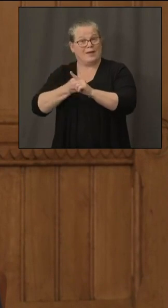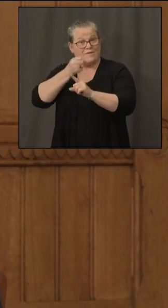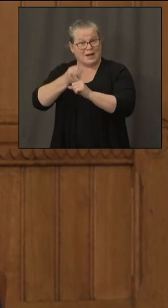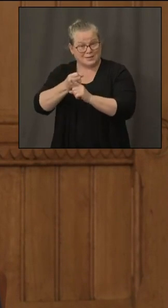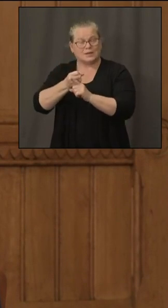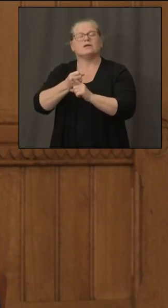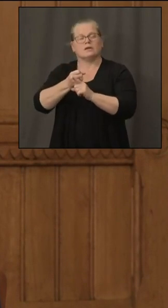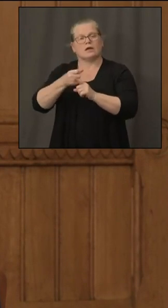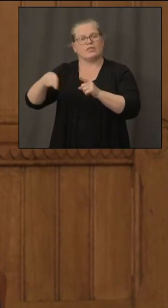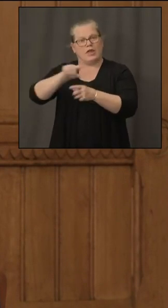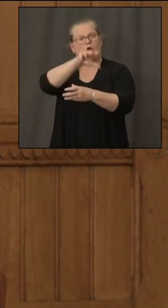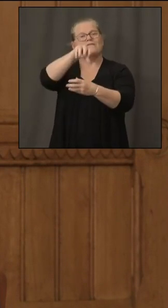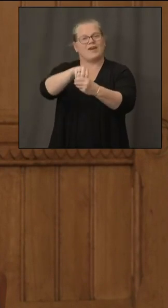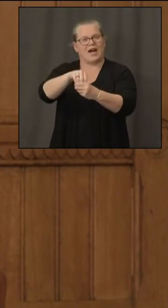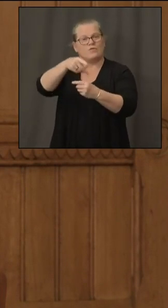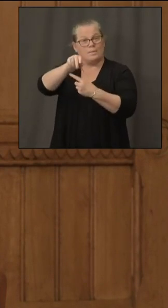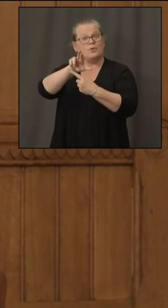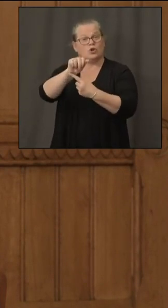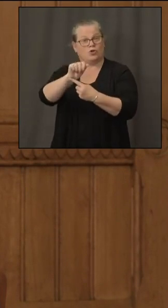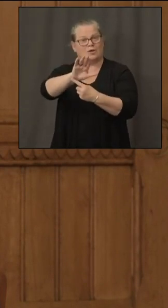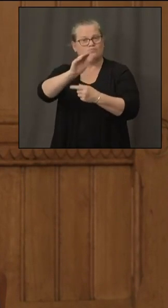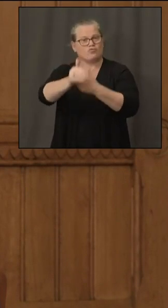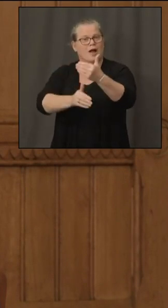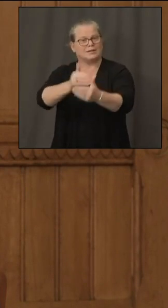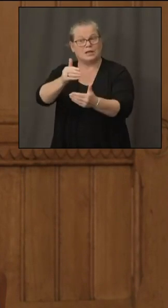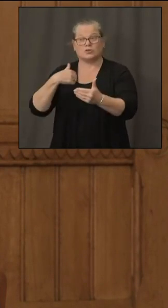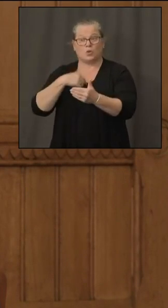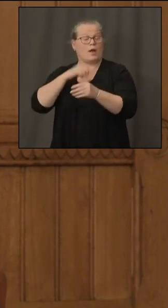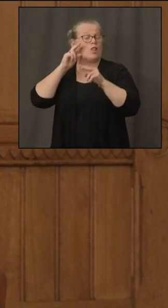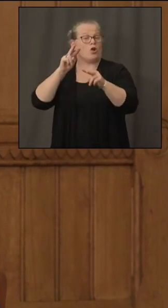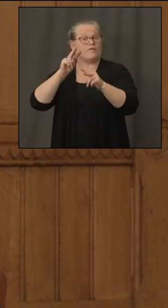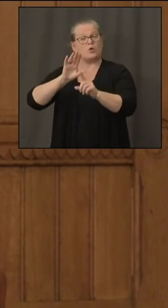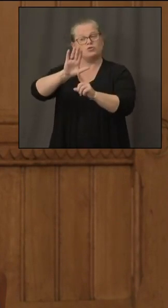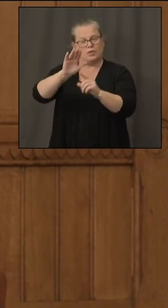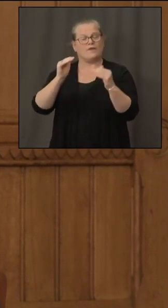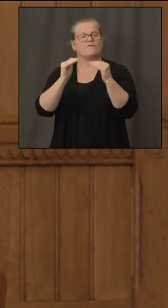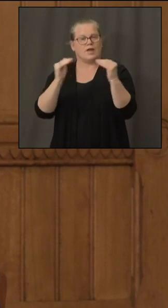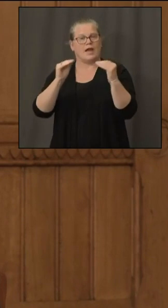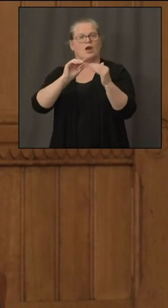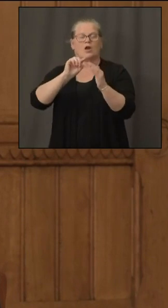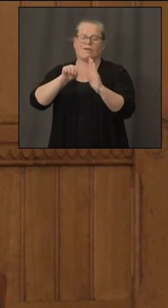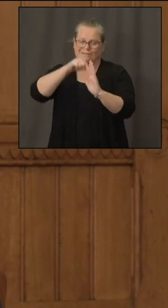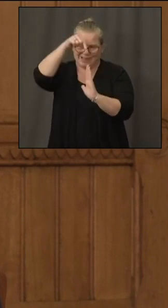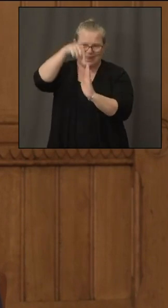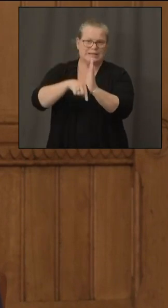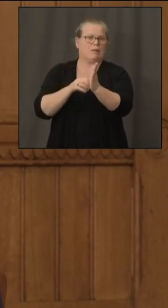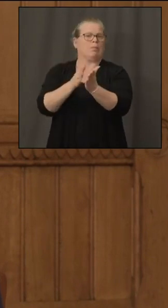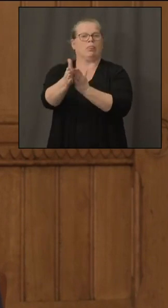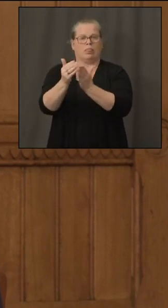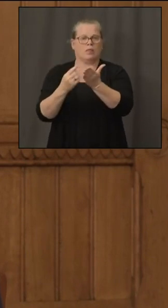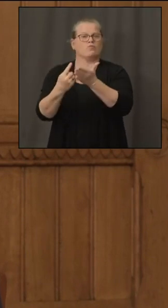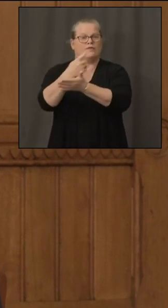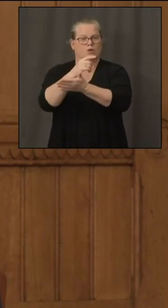um to pura's uh fair and in depth review um uh in on this particular matter